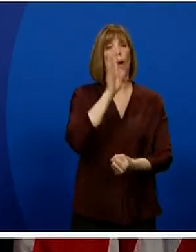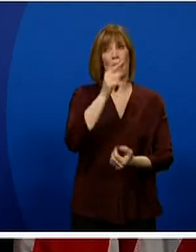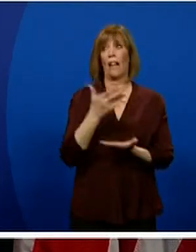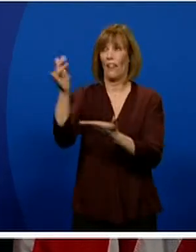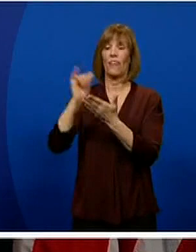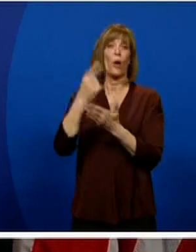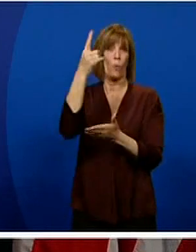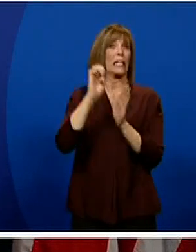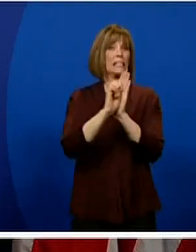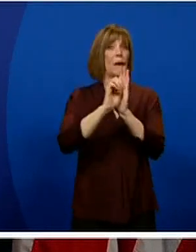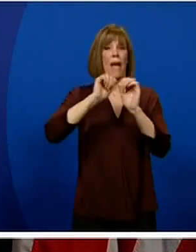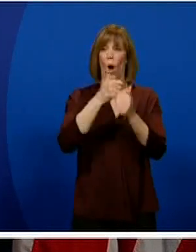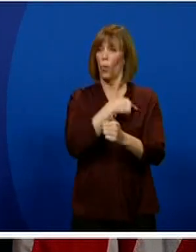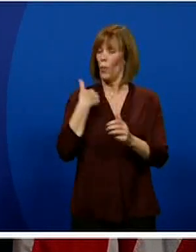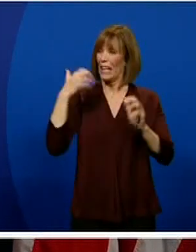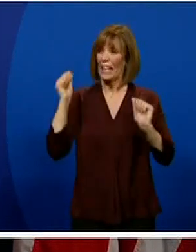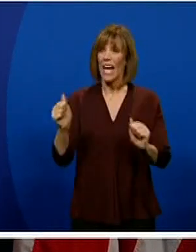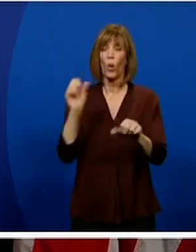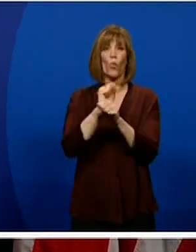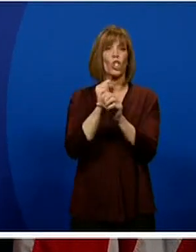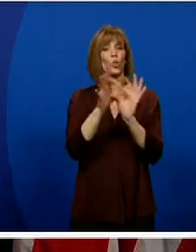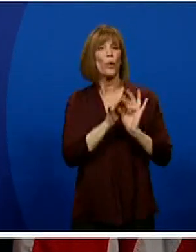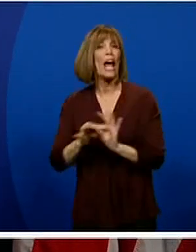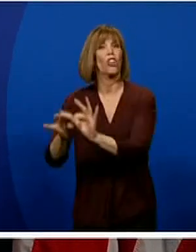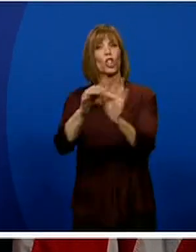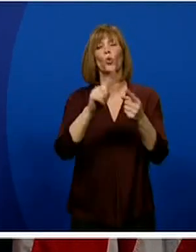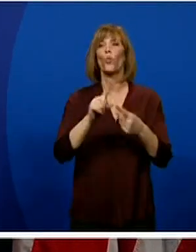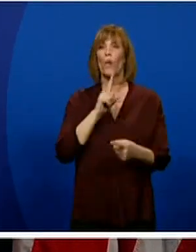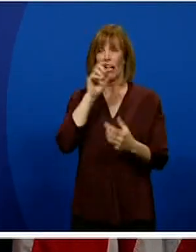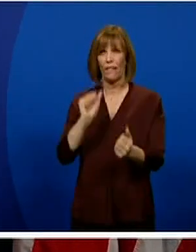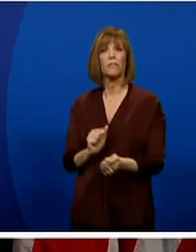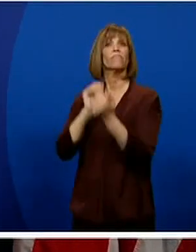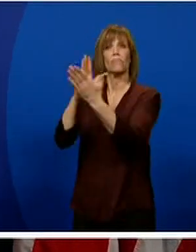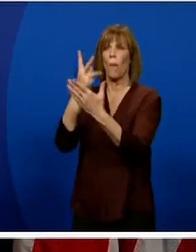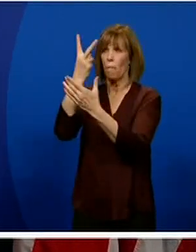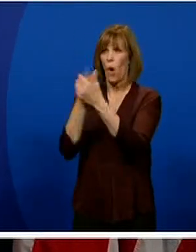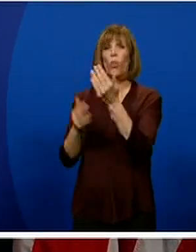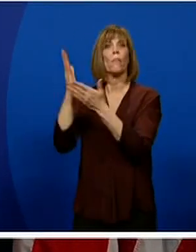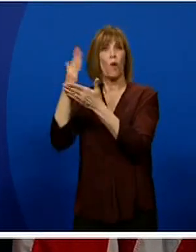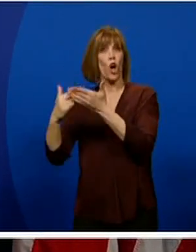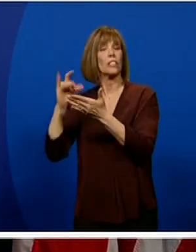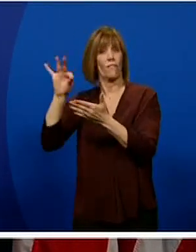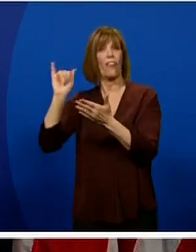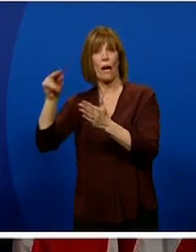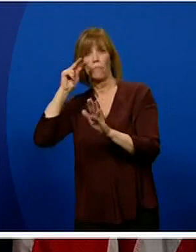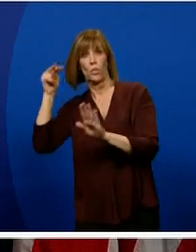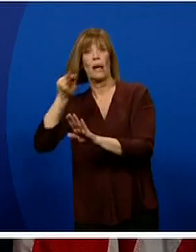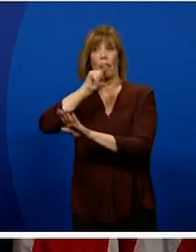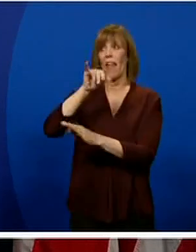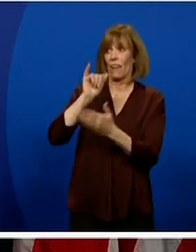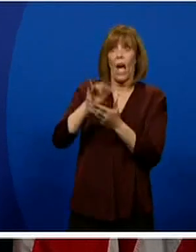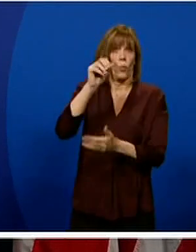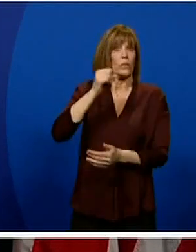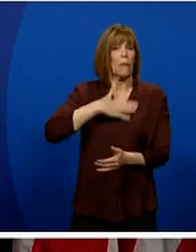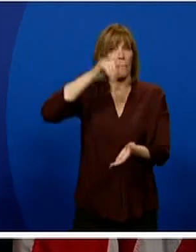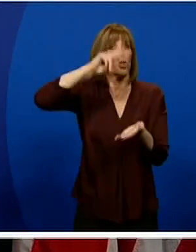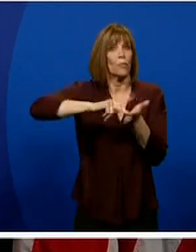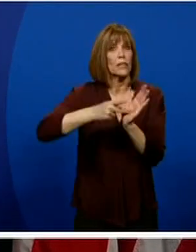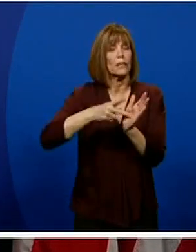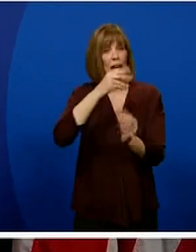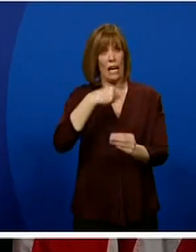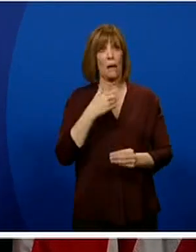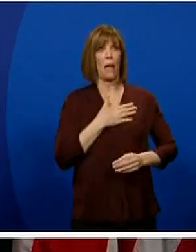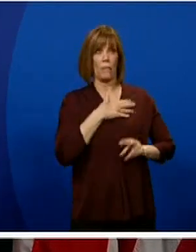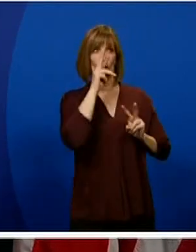example of how we can come together to really address both aspects of it, and that was my intent with the legislation that I put forward